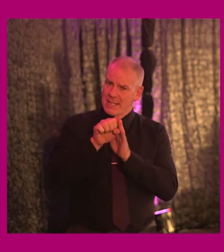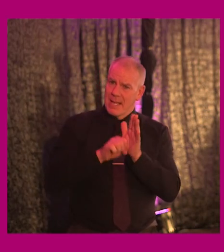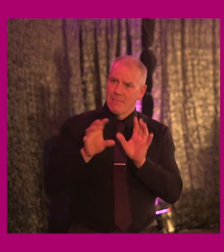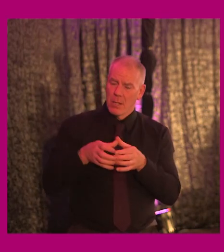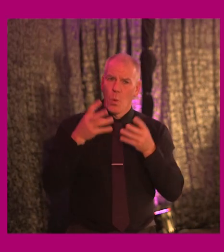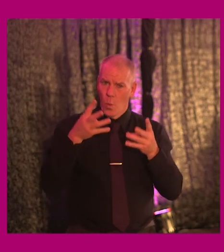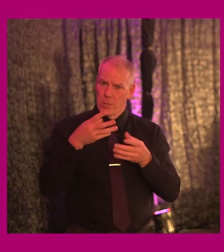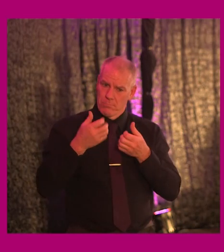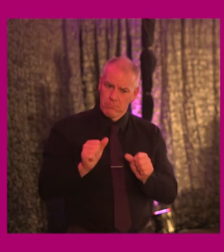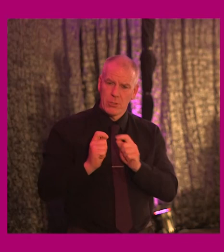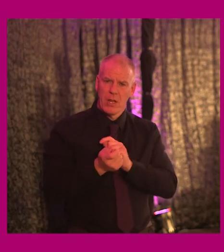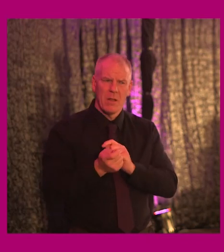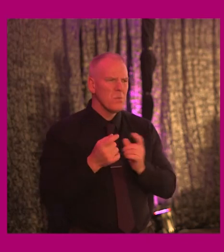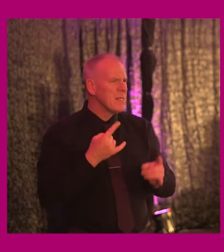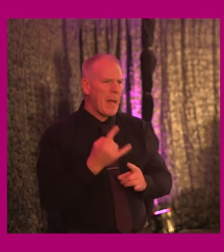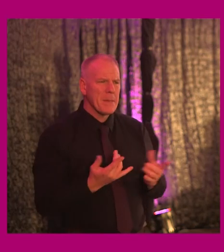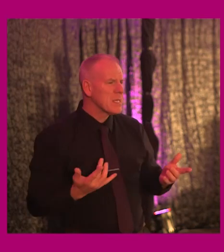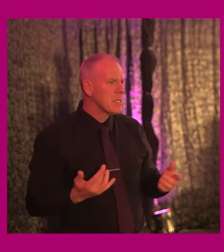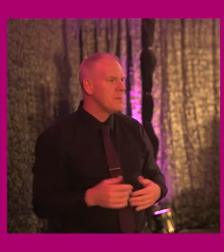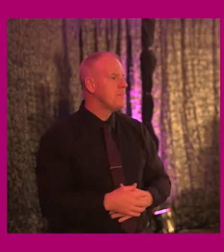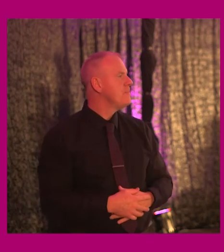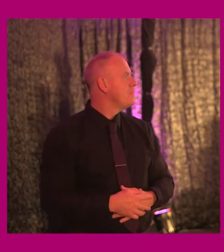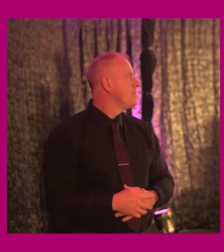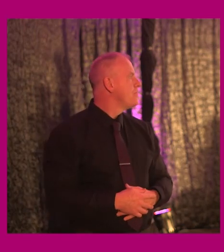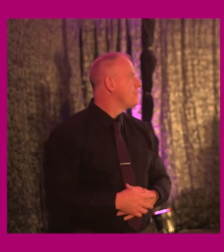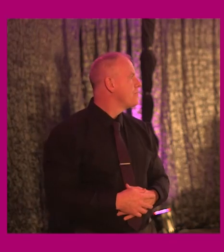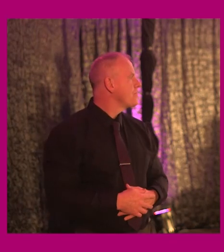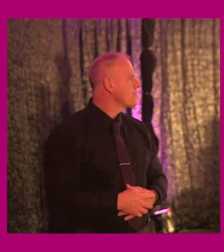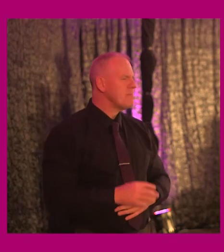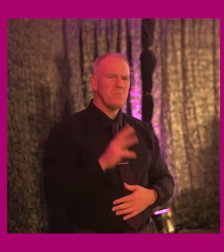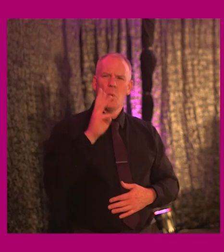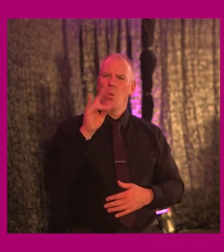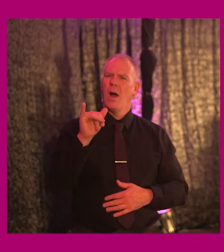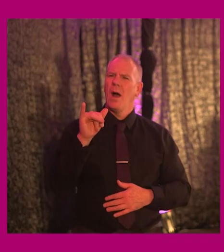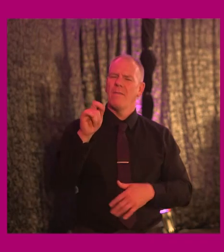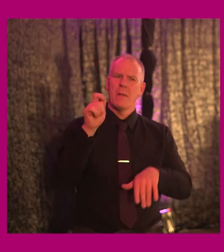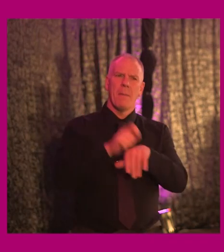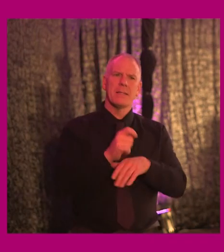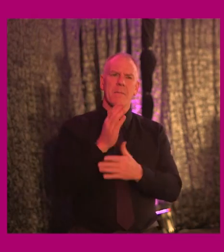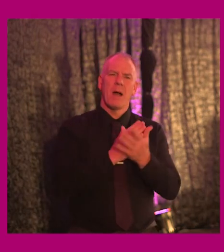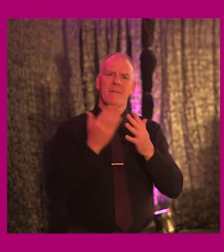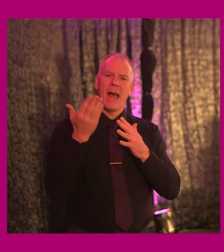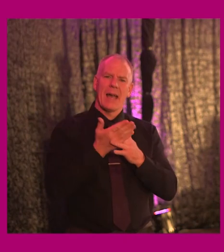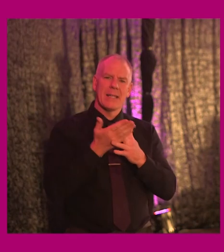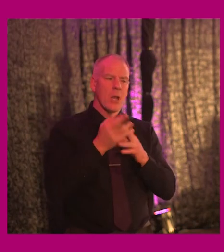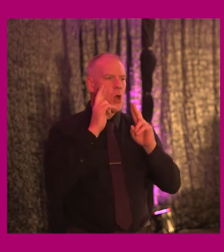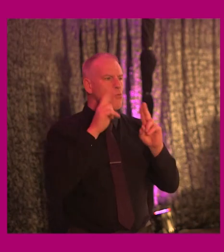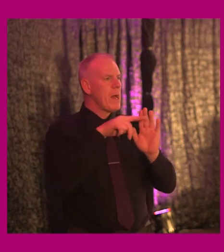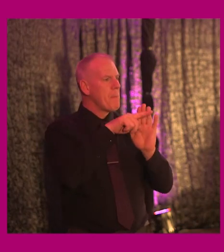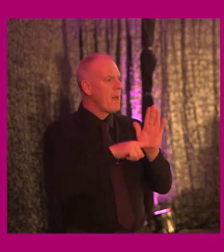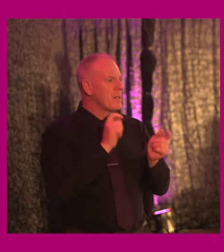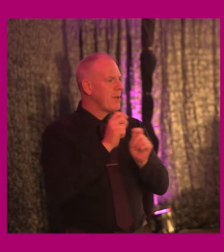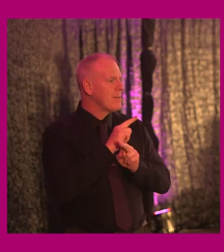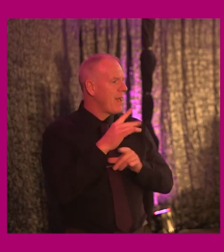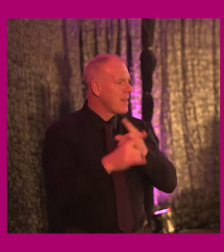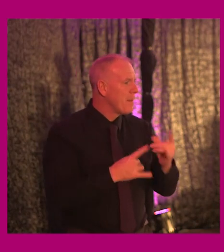want to make it happen. So what's going wrong? Why in the interest of access are the right policy changes not being